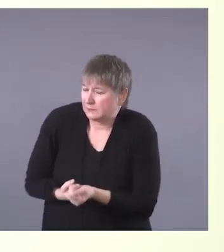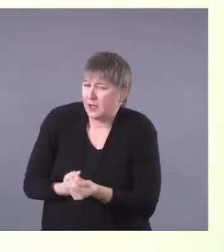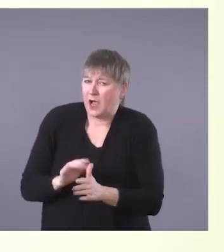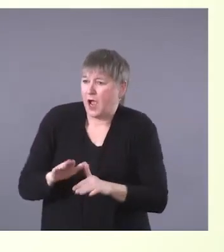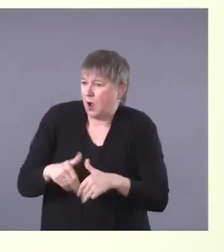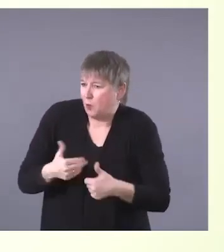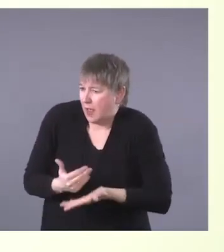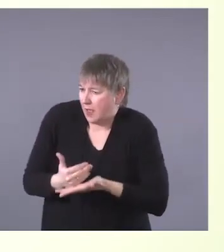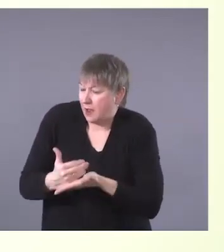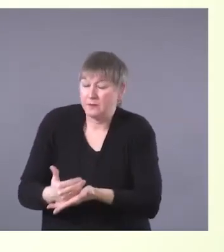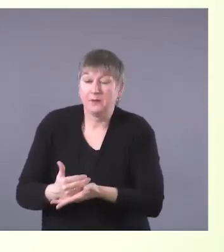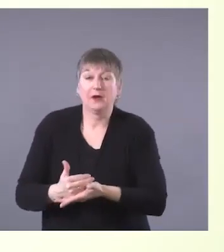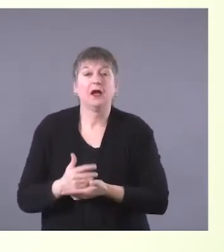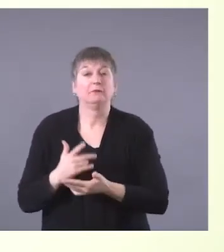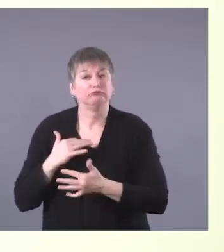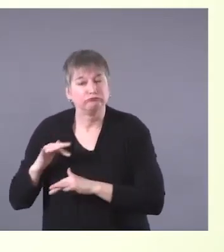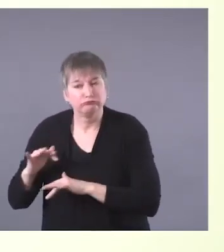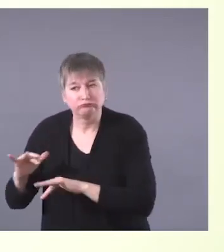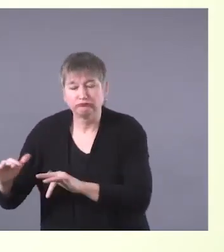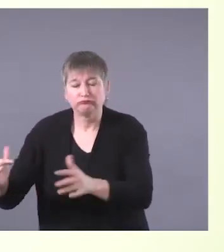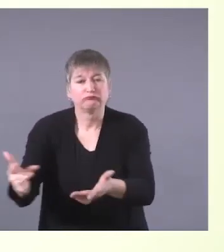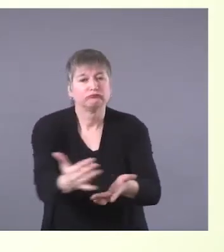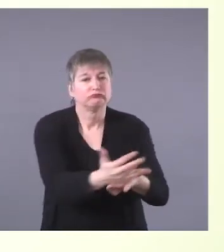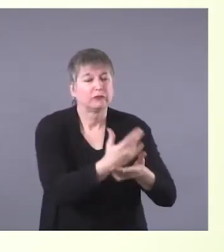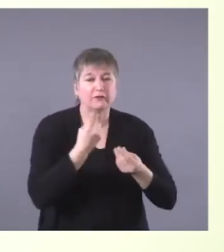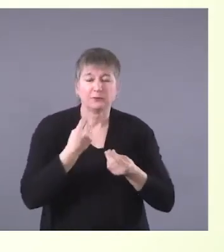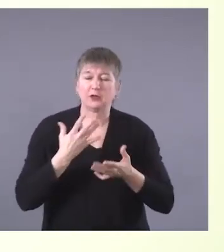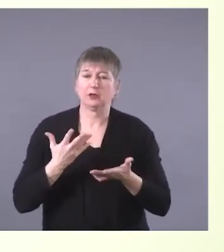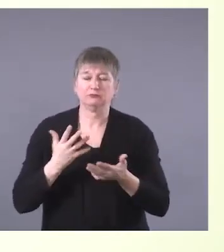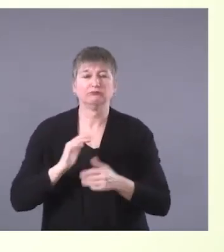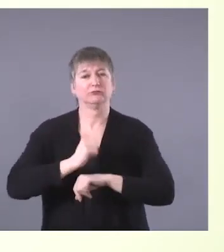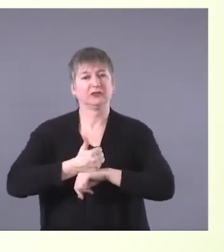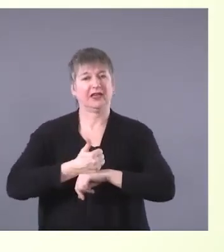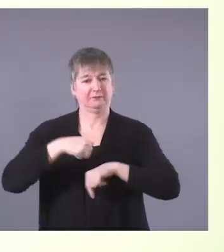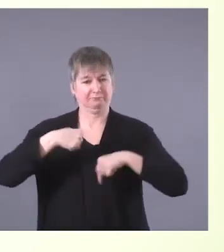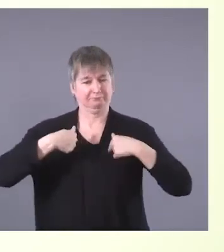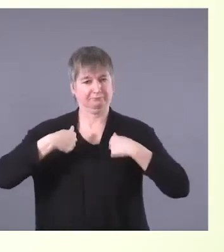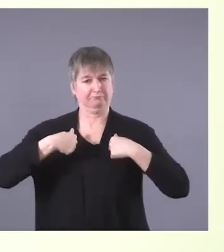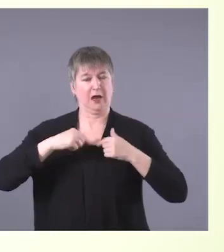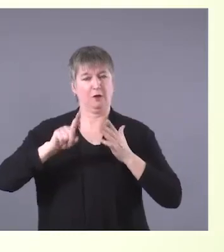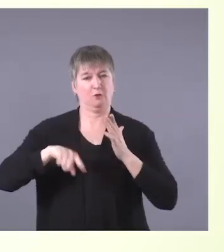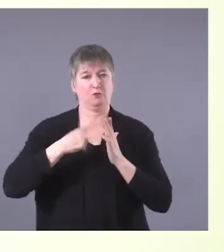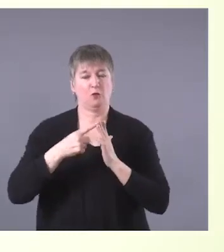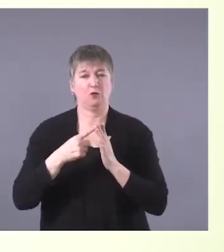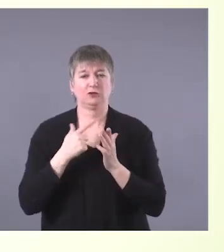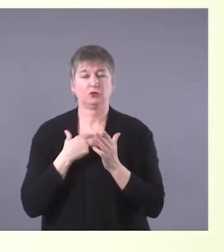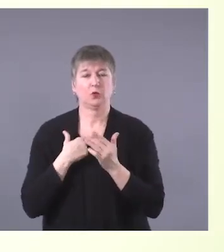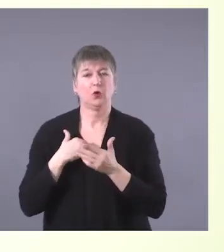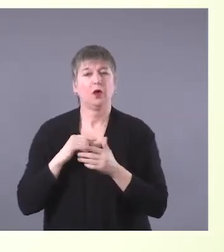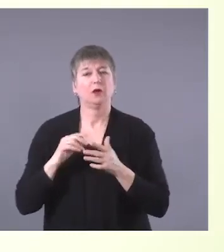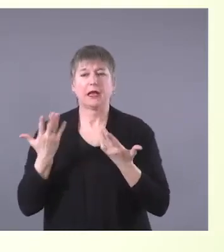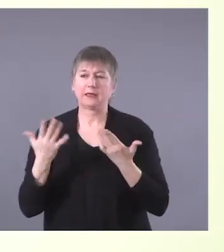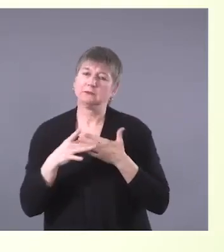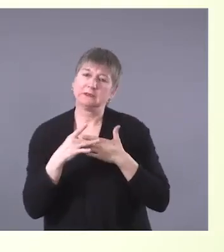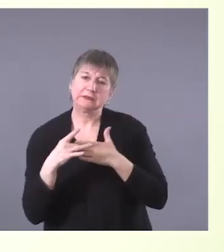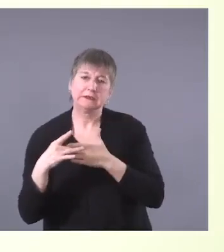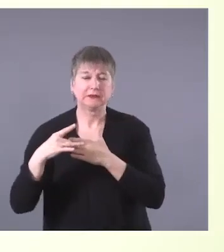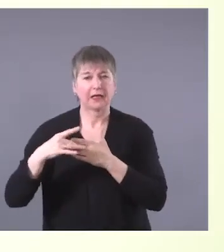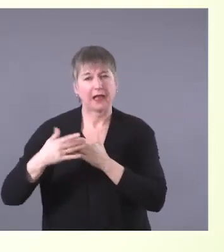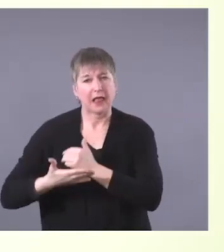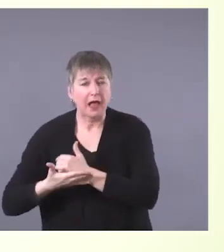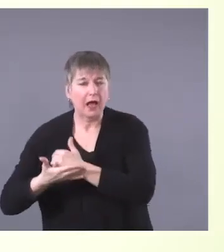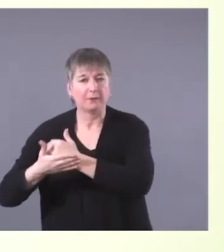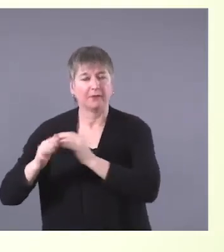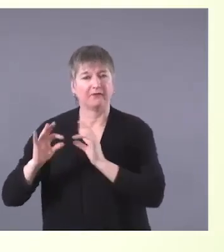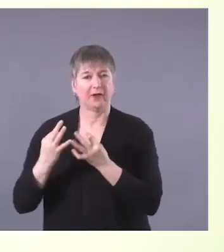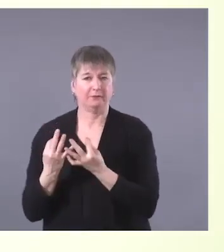actually created, which was to kind of be a host to the Indigenous families that came to the Stollery. A lot of our families